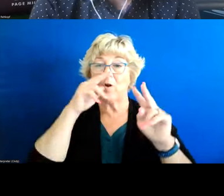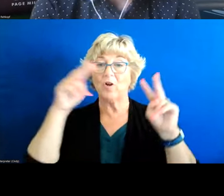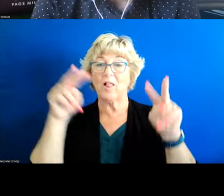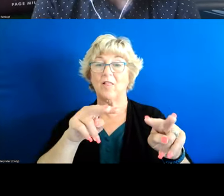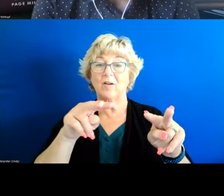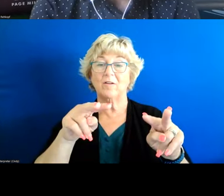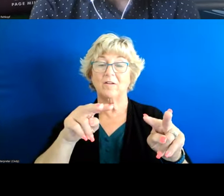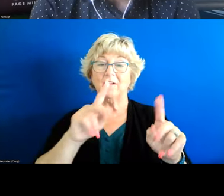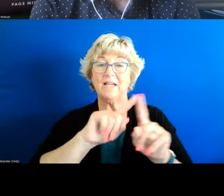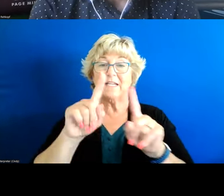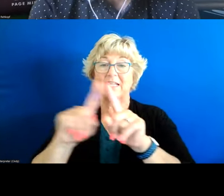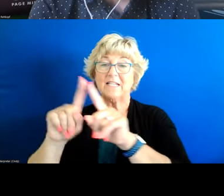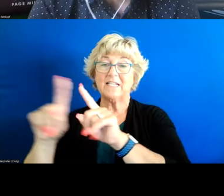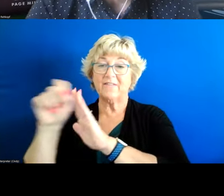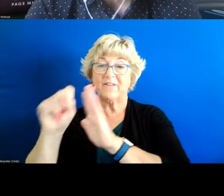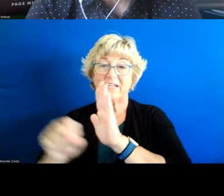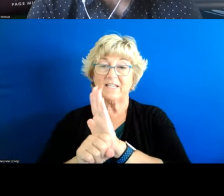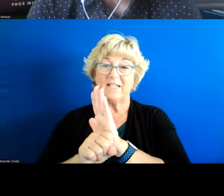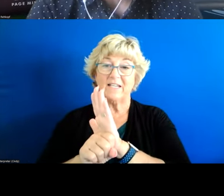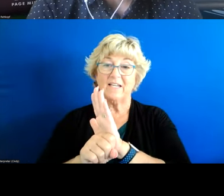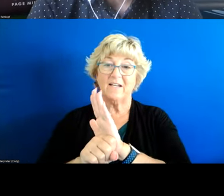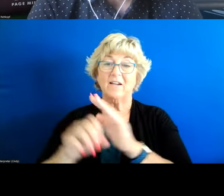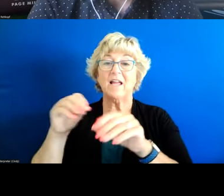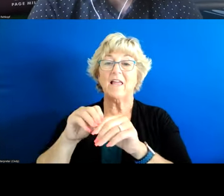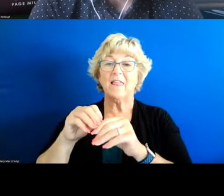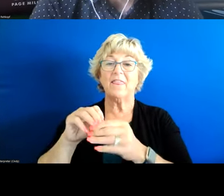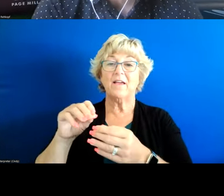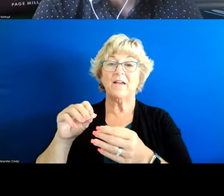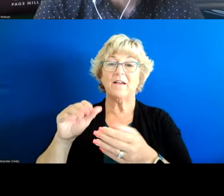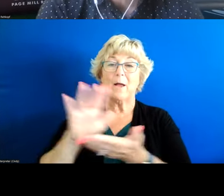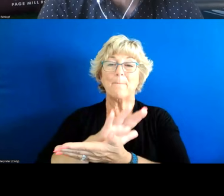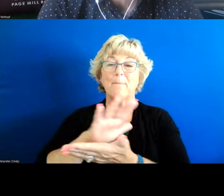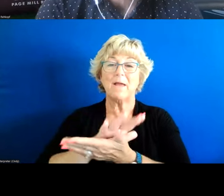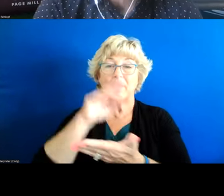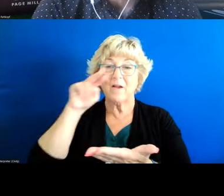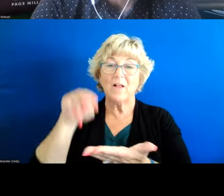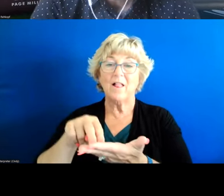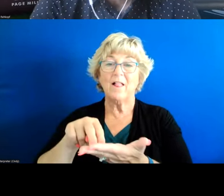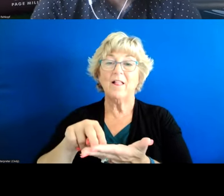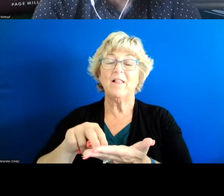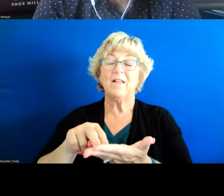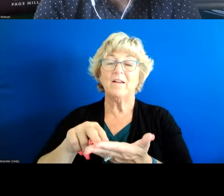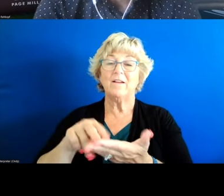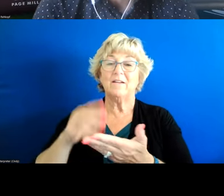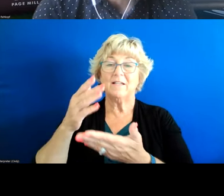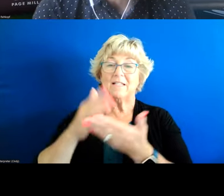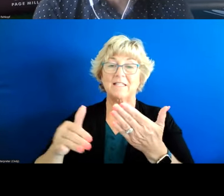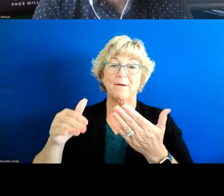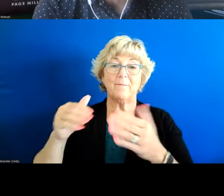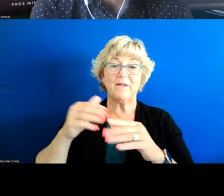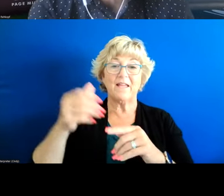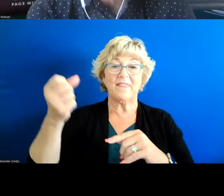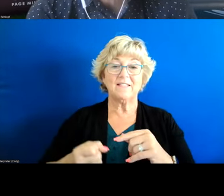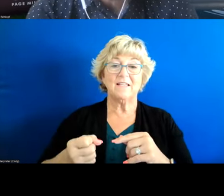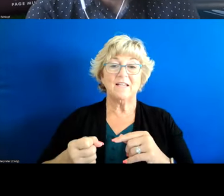in detail of different states and so this was in in the paper what we focused on but looking at a few states in the south and i think it's an important